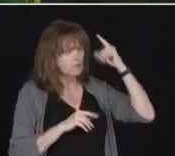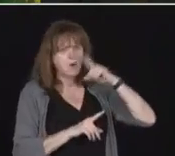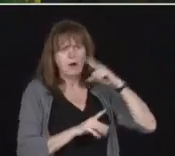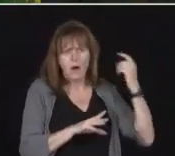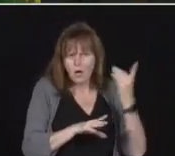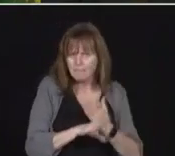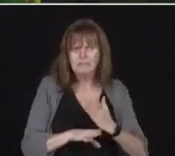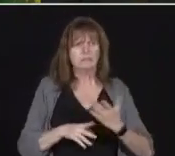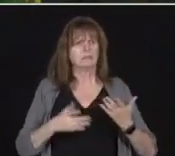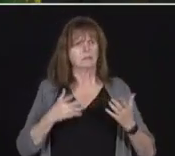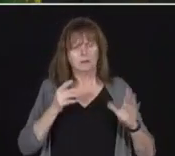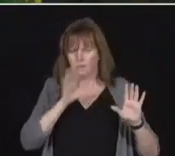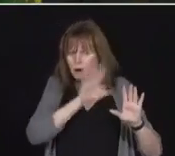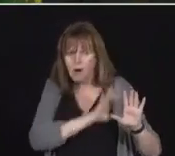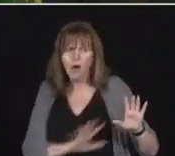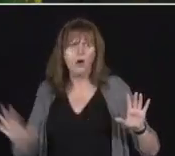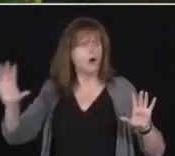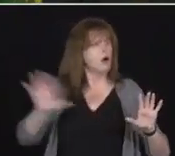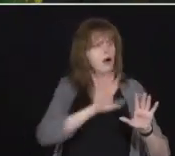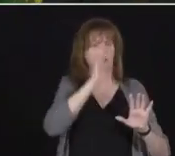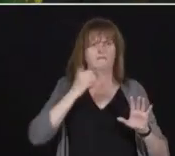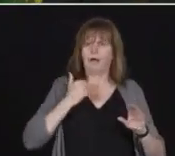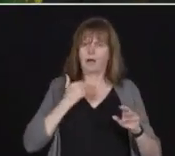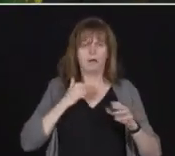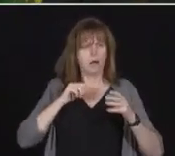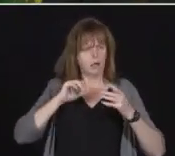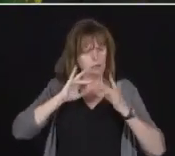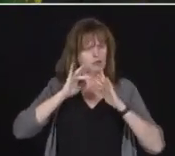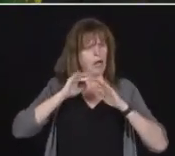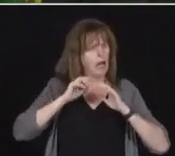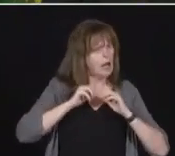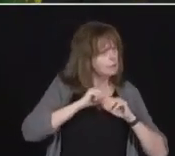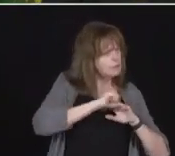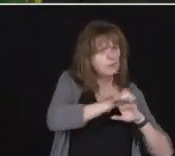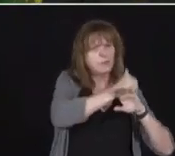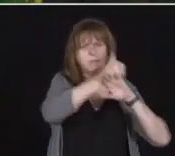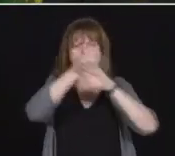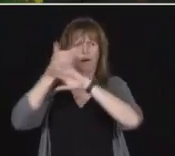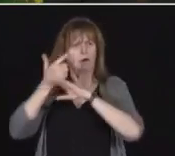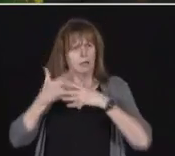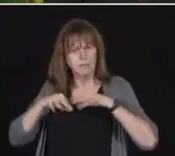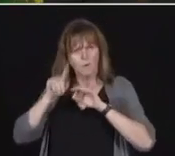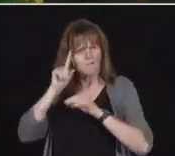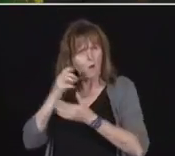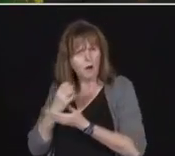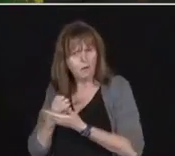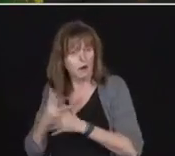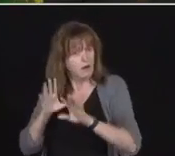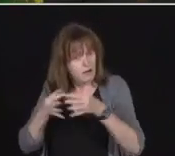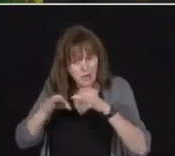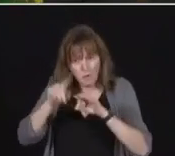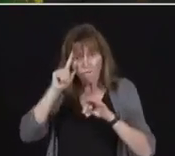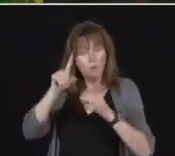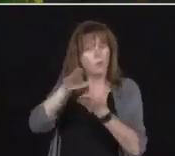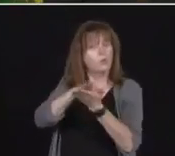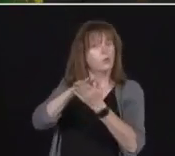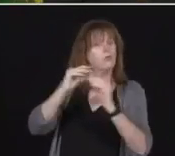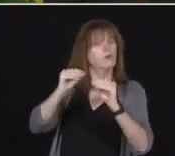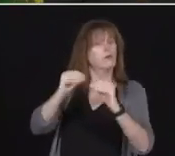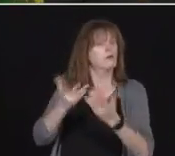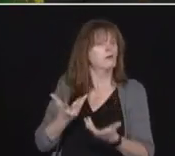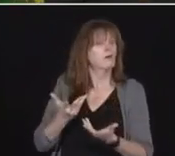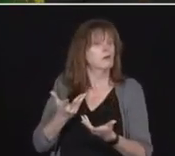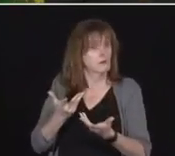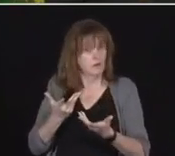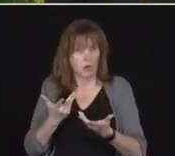possible. There's a clear economic imperative, there's a pedagogical one as well from an educational perspective. And we're looking forward to them stepping up to deliver those